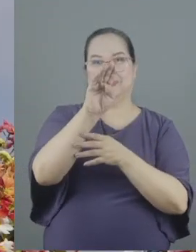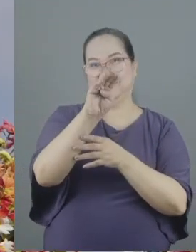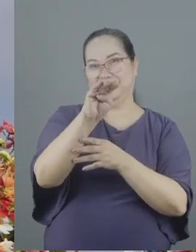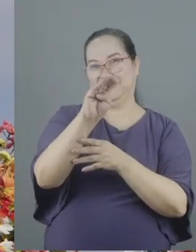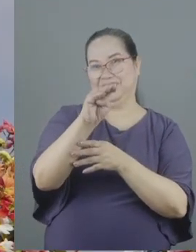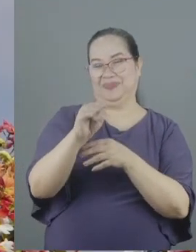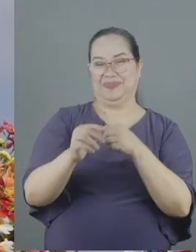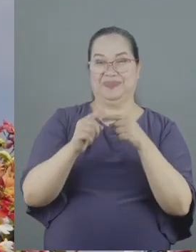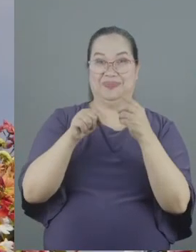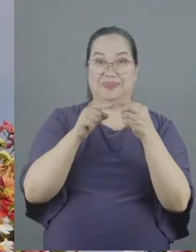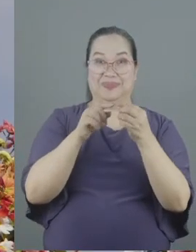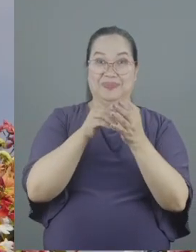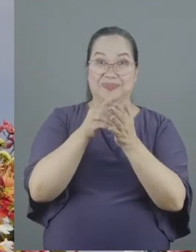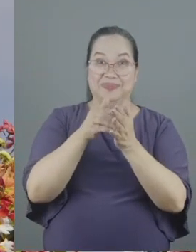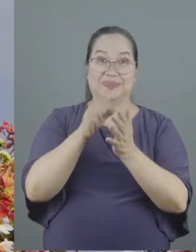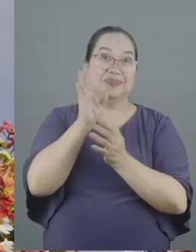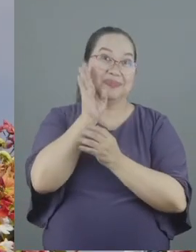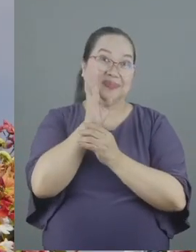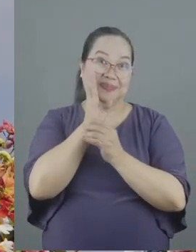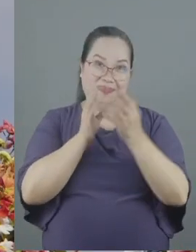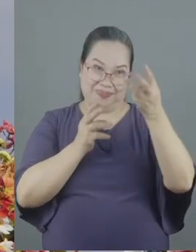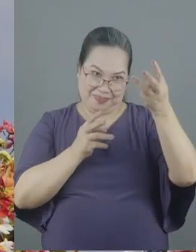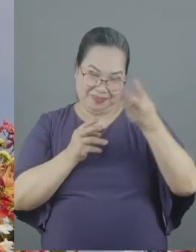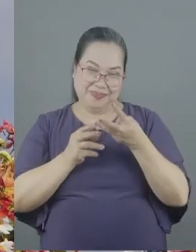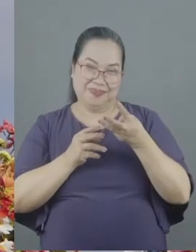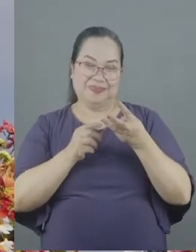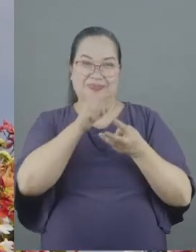as for the weaker brother welcome him